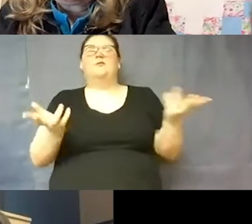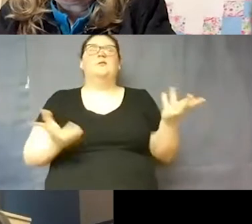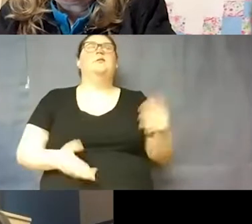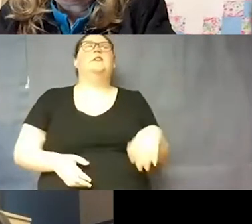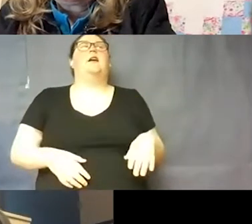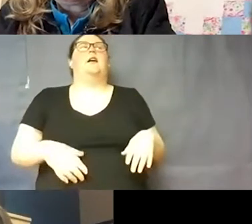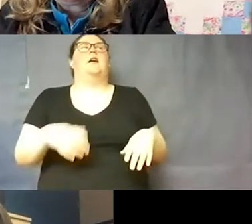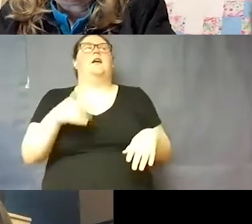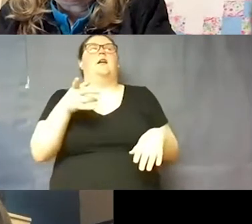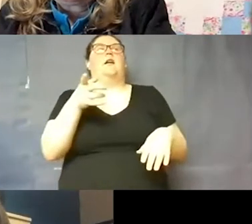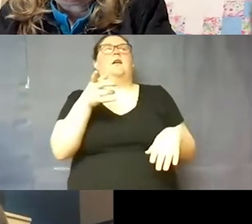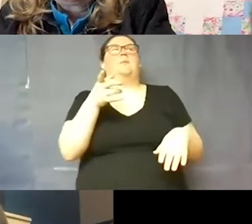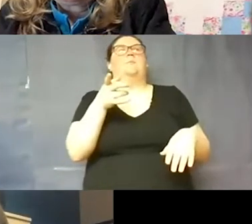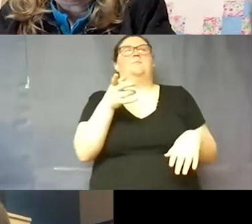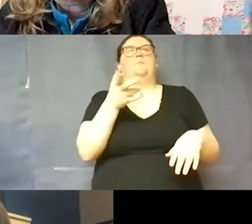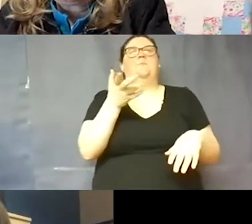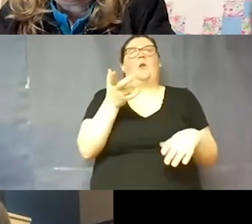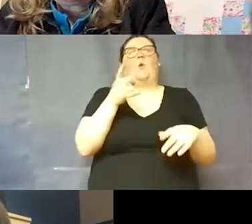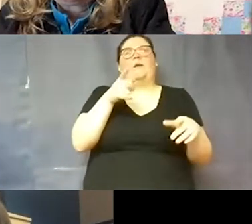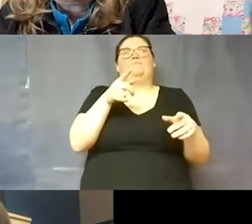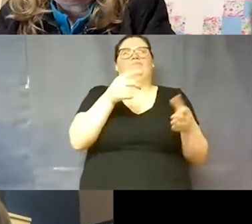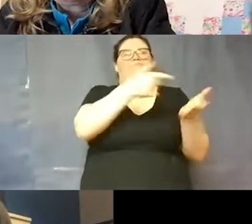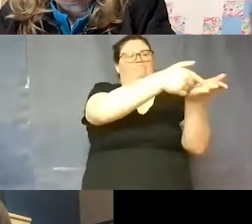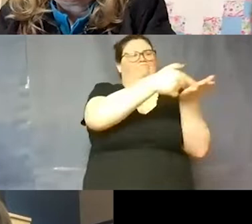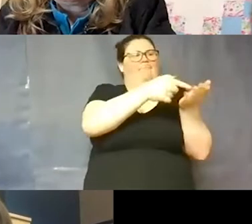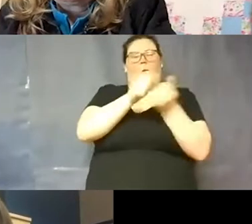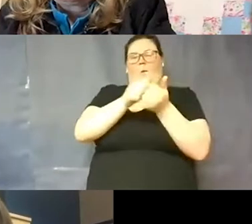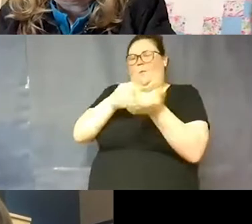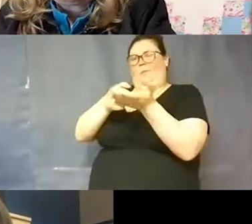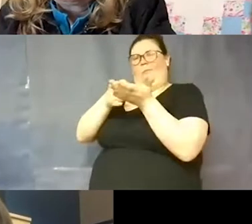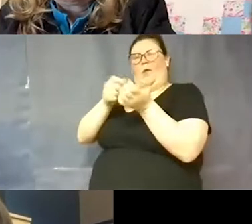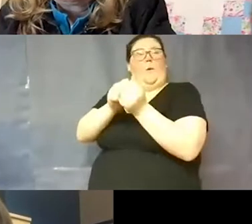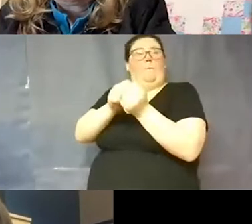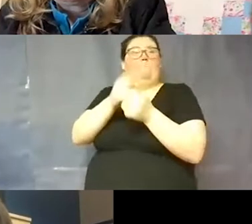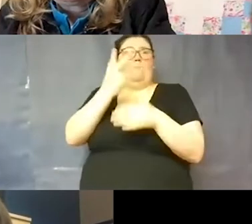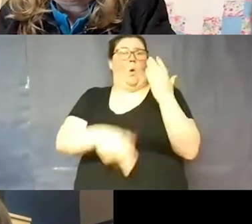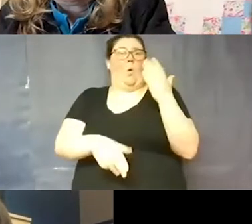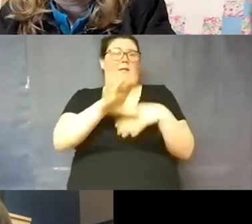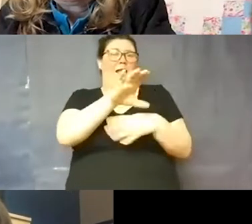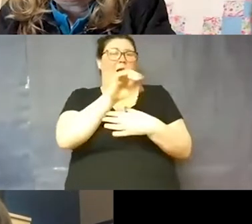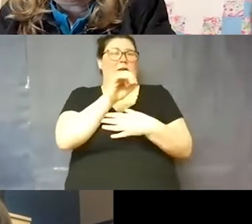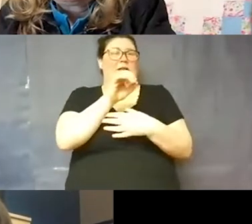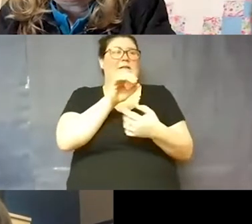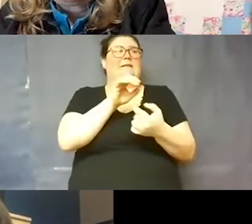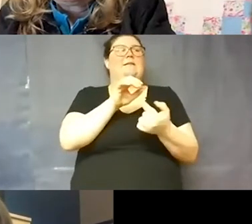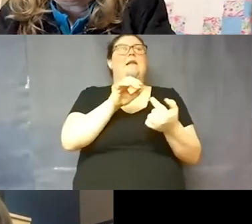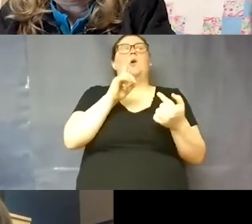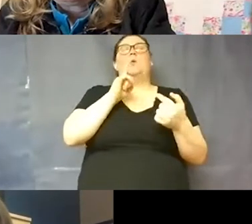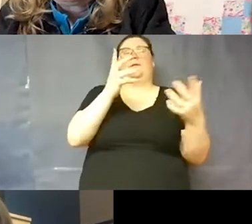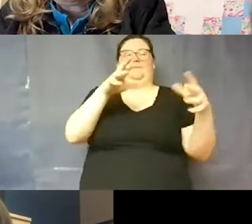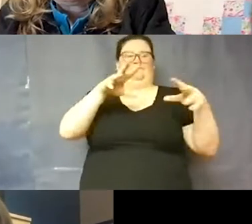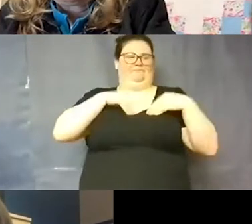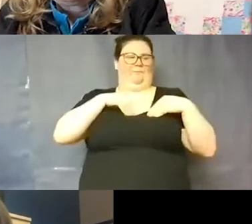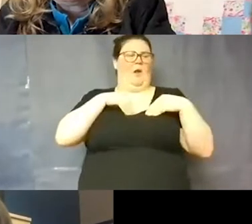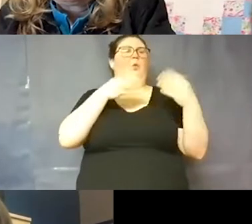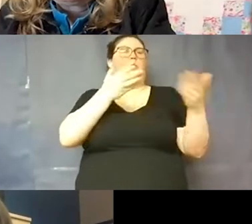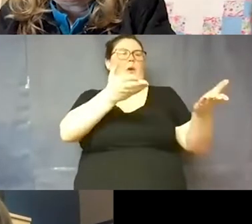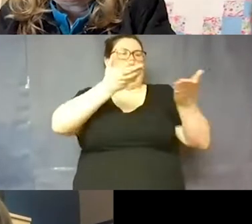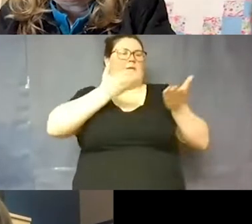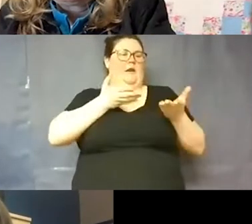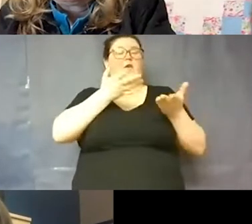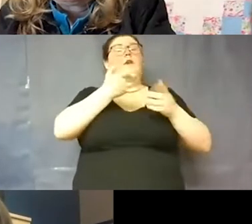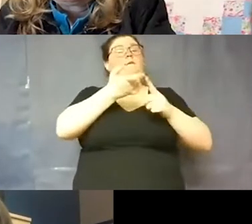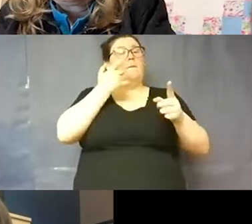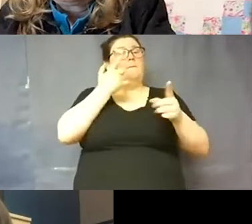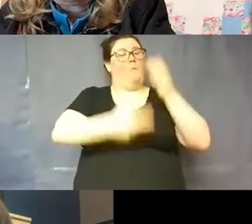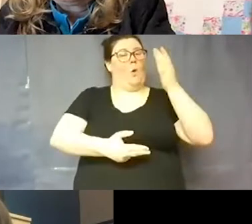we know we we confer with both counties and we report to both counties we take uh recommendations from both counties but again those